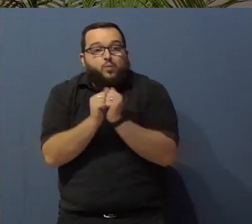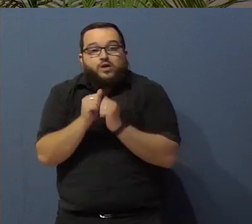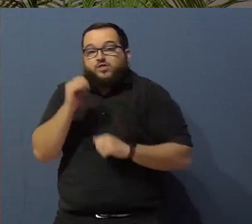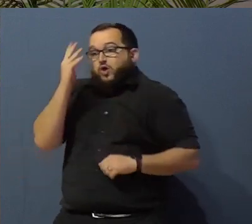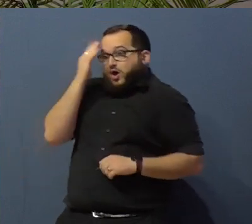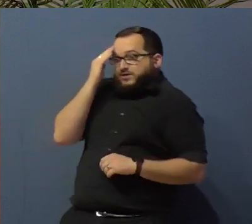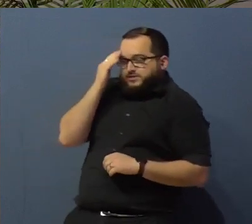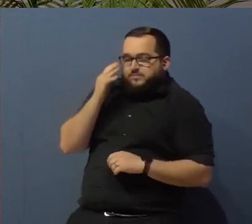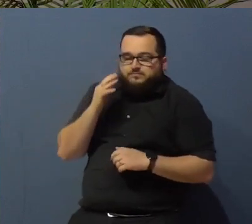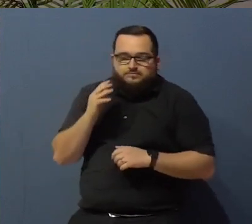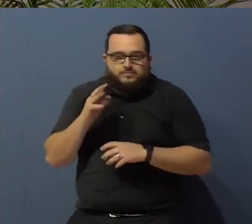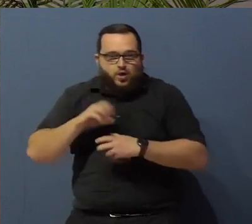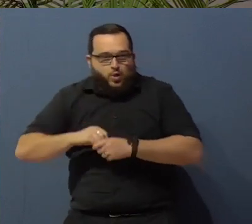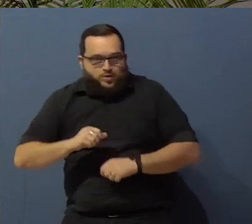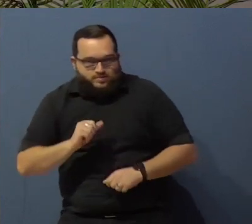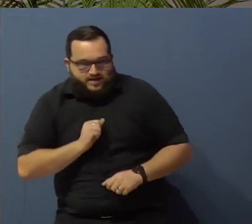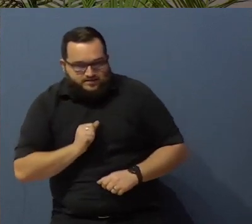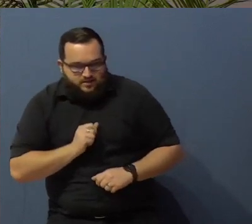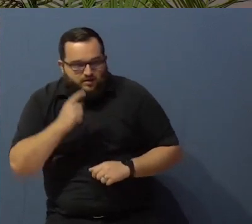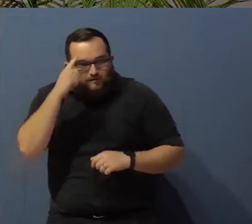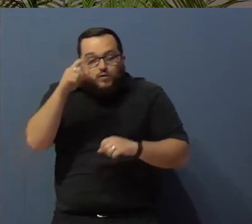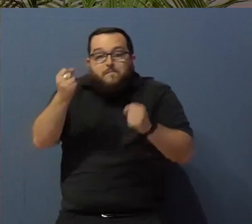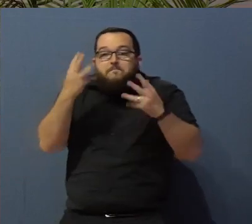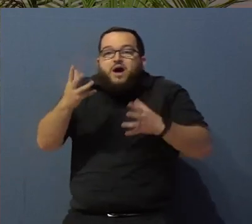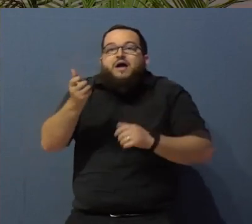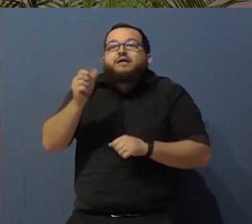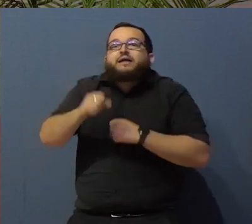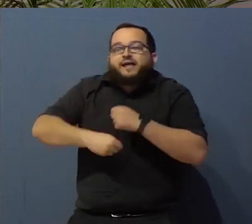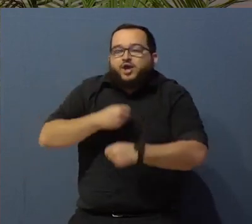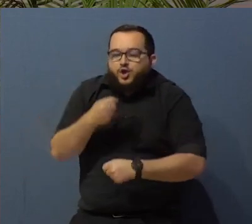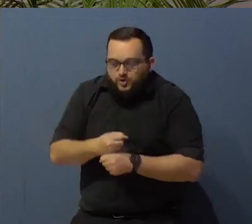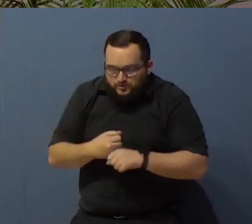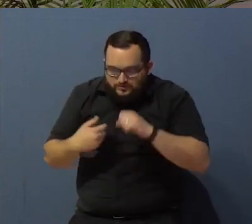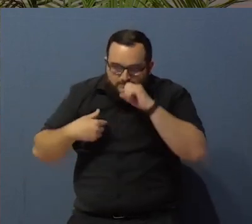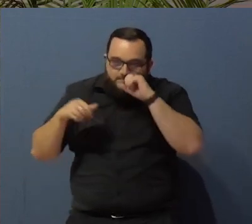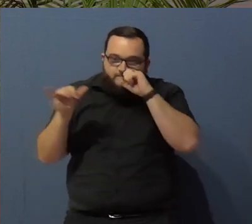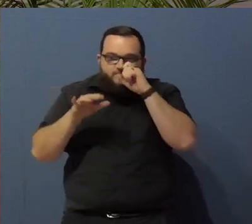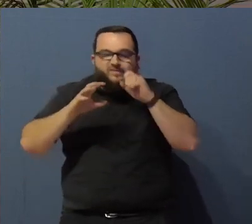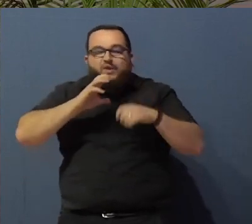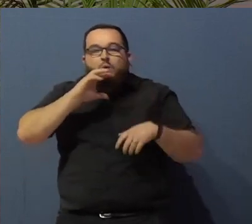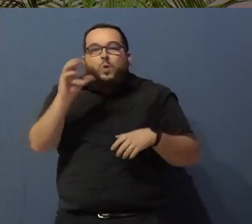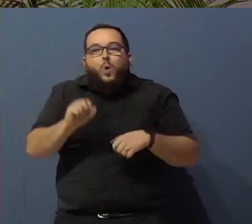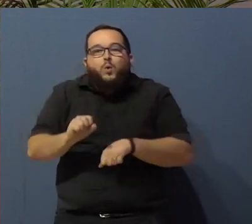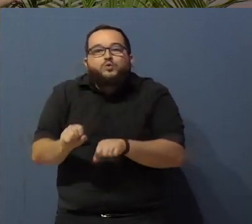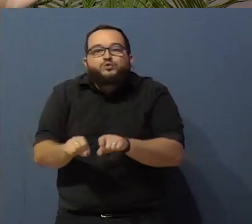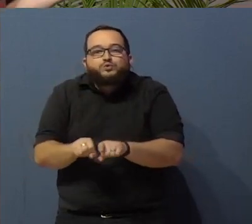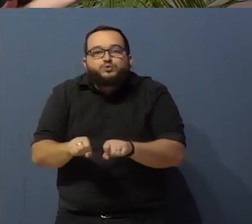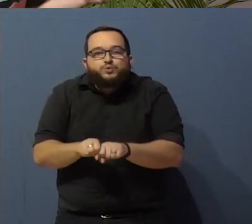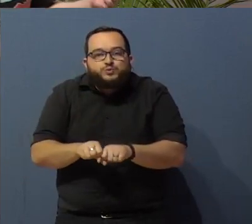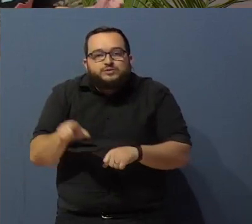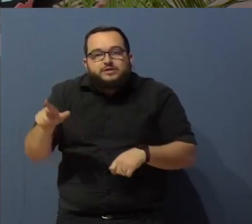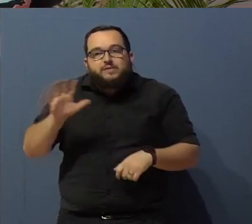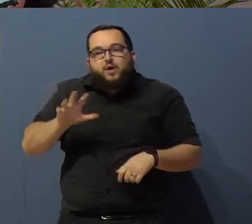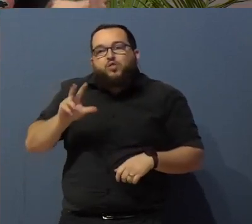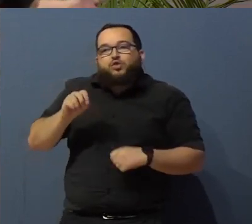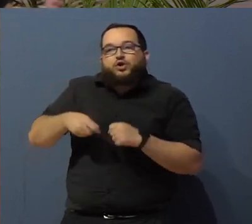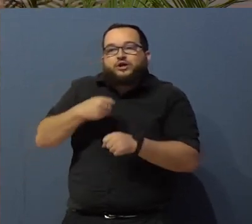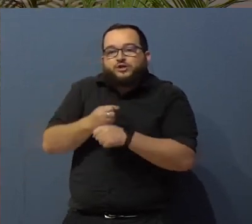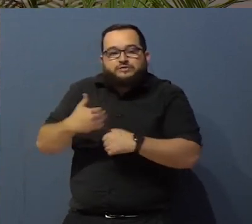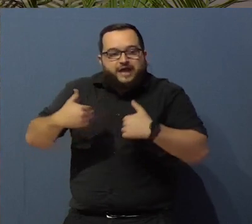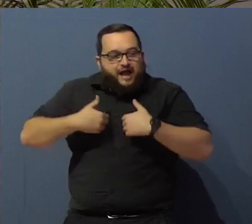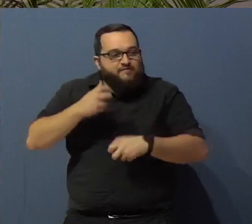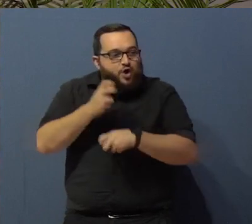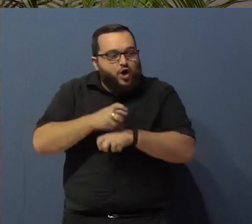myself included, for years I was like this. We're like old Velcro shoes that are probably about 30 years old. We have a